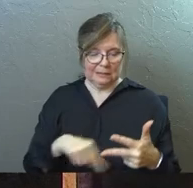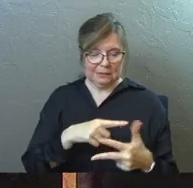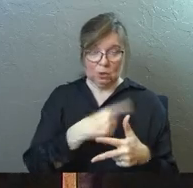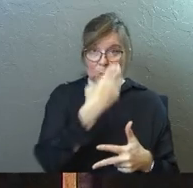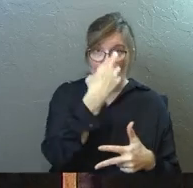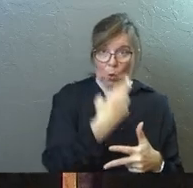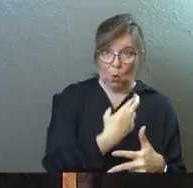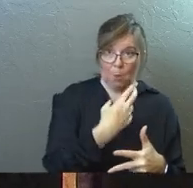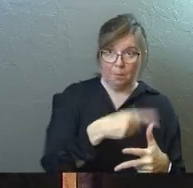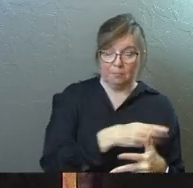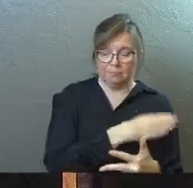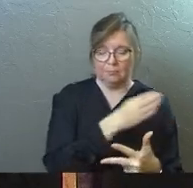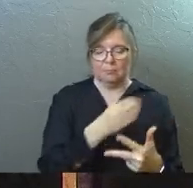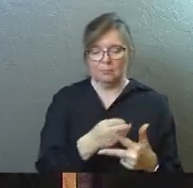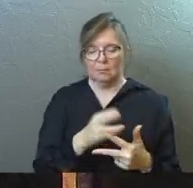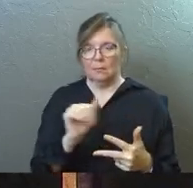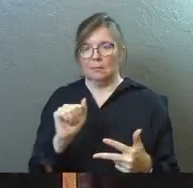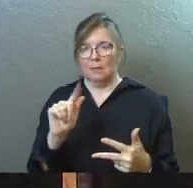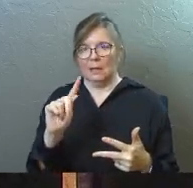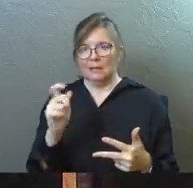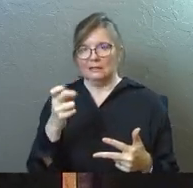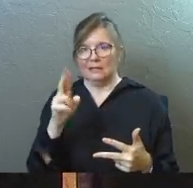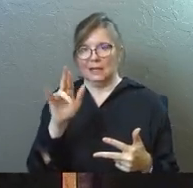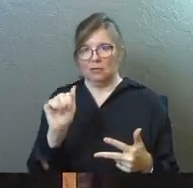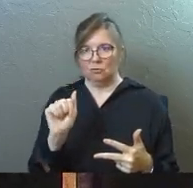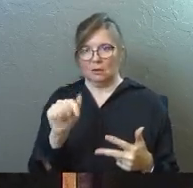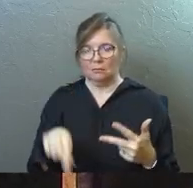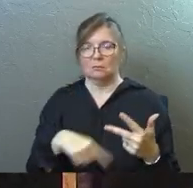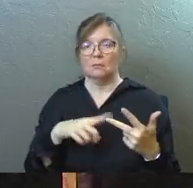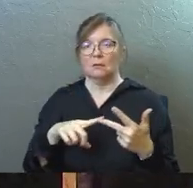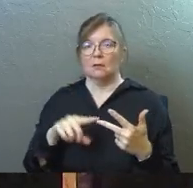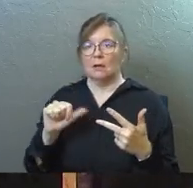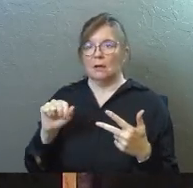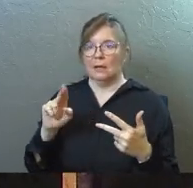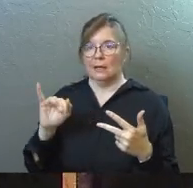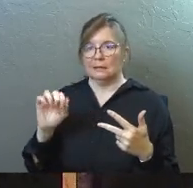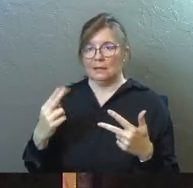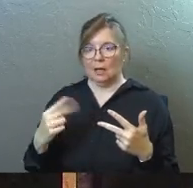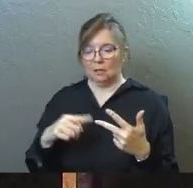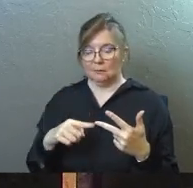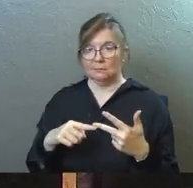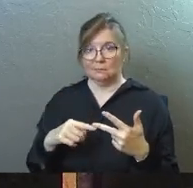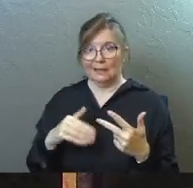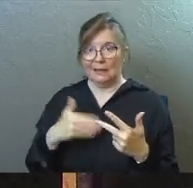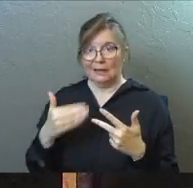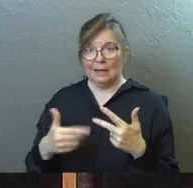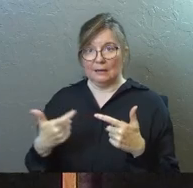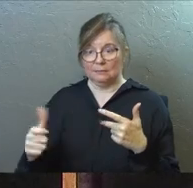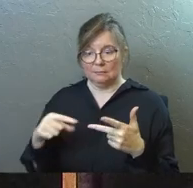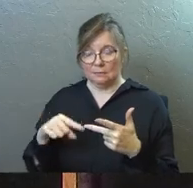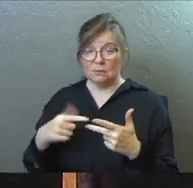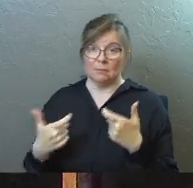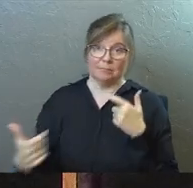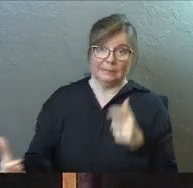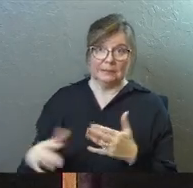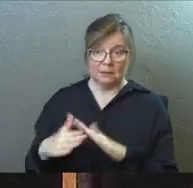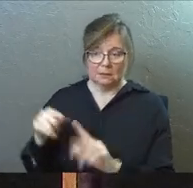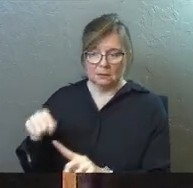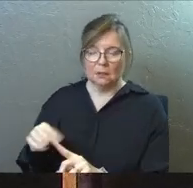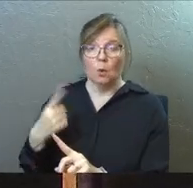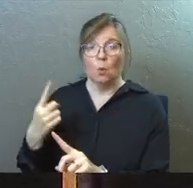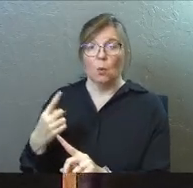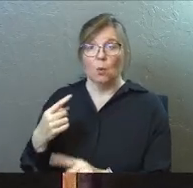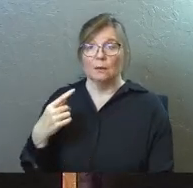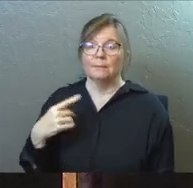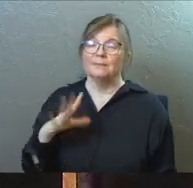and then Alexandria would have been the second one, the third one would have been Antioch, so it's a major metropolitan, now Antioch is